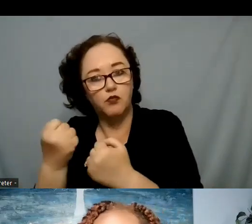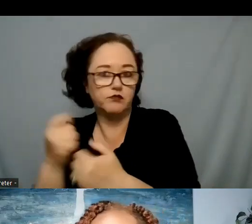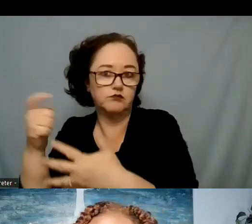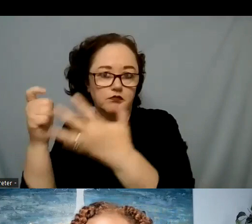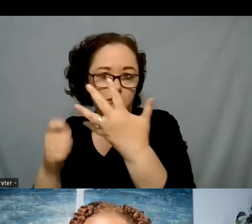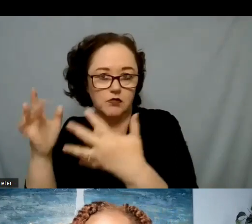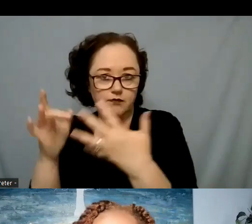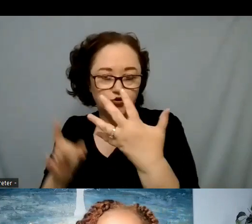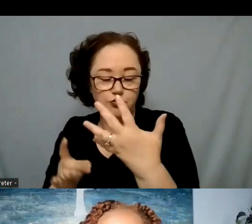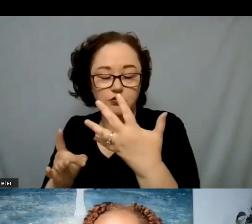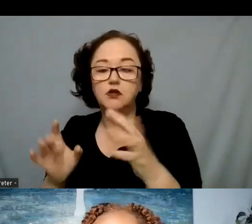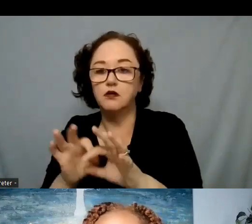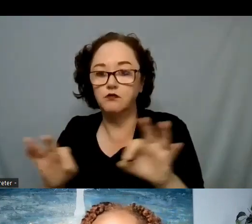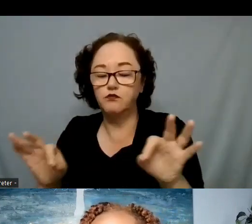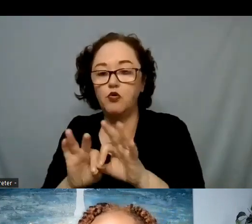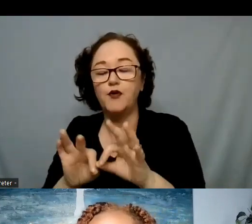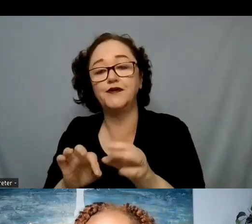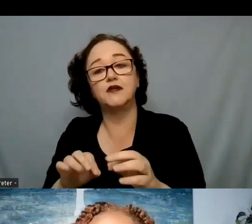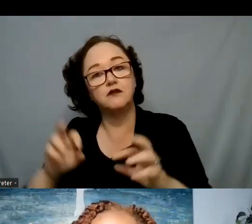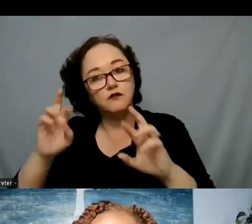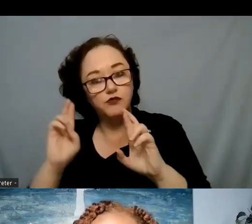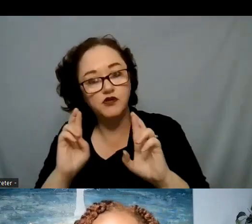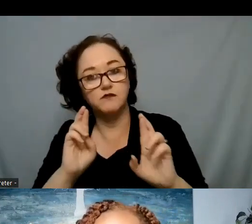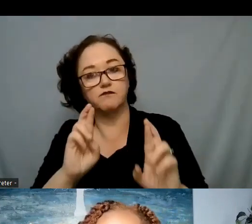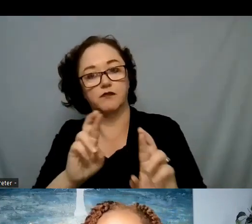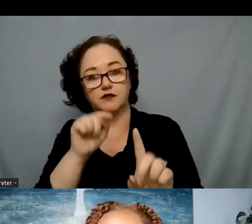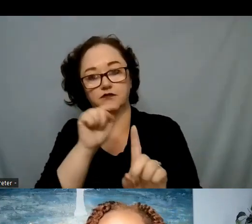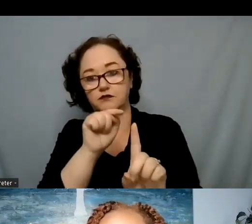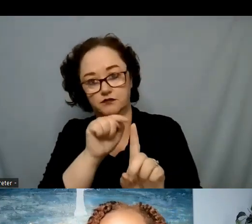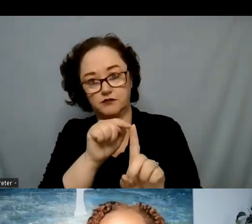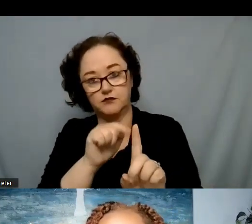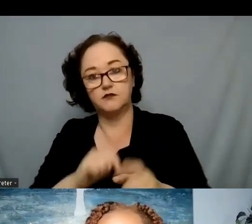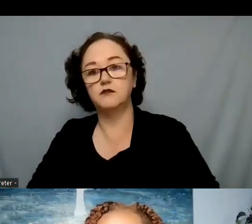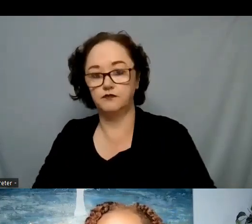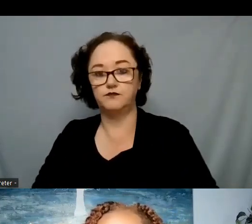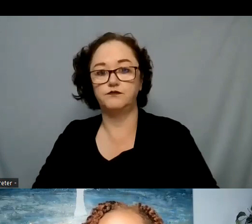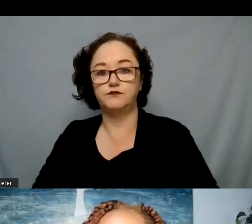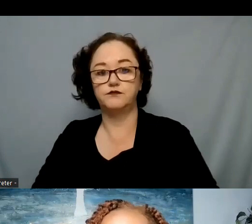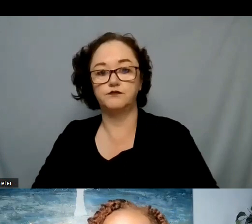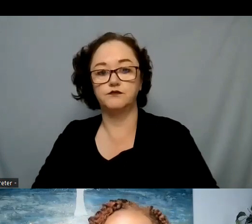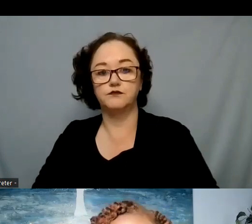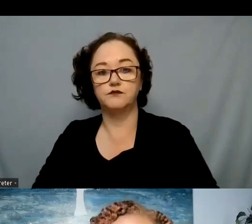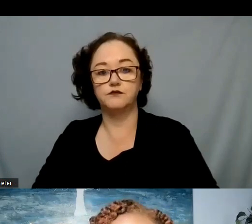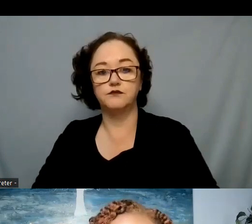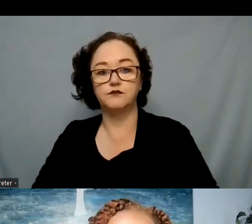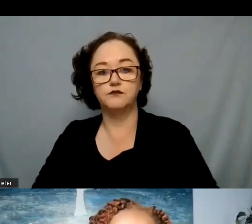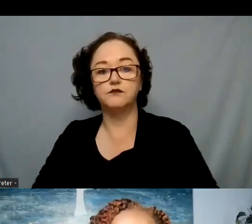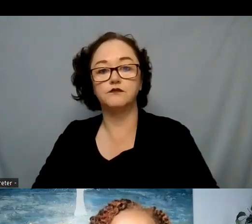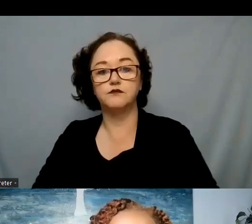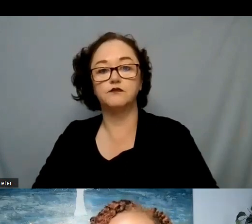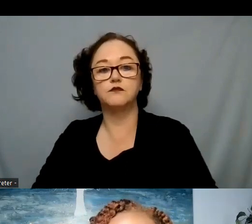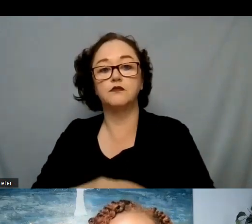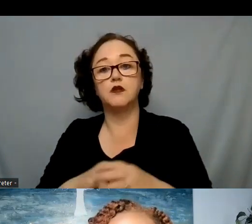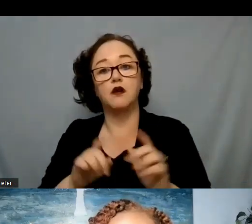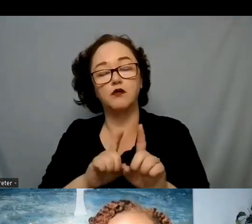with respect just like we would anybody else and then I want to listen I want to